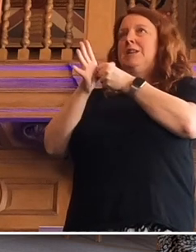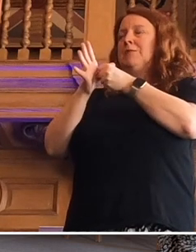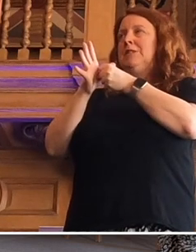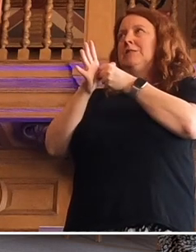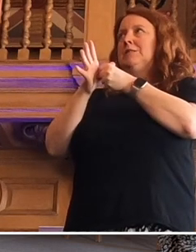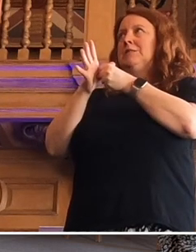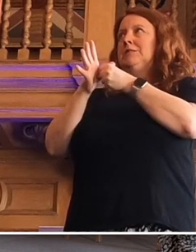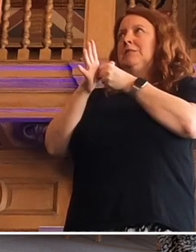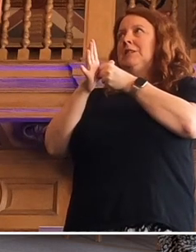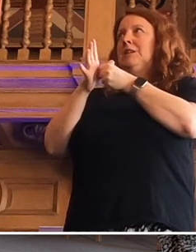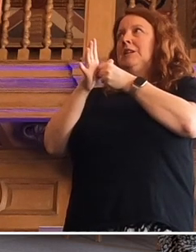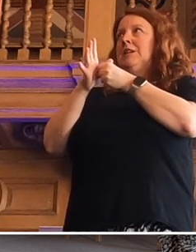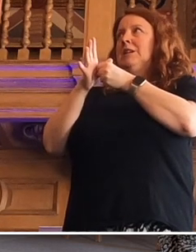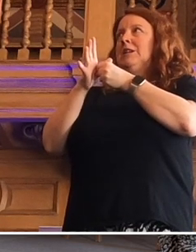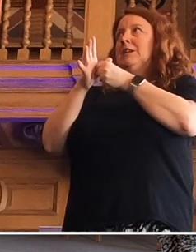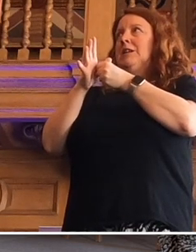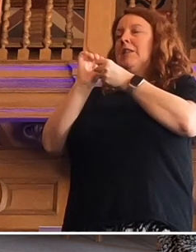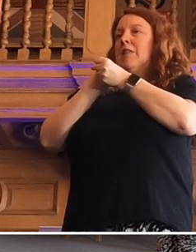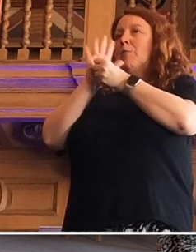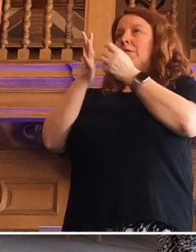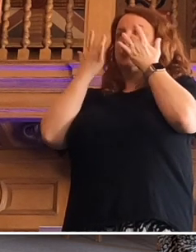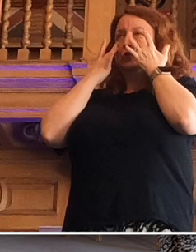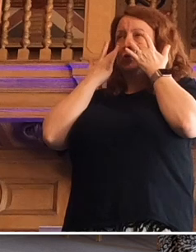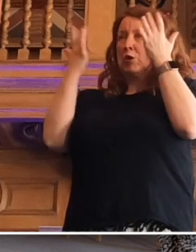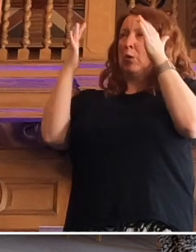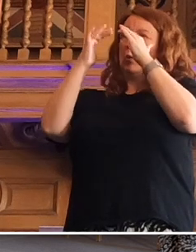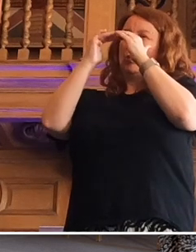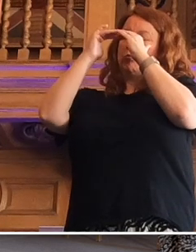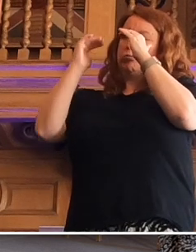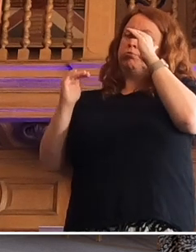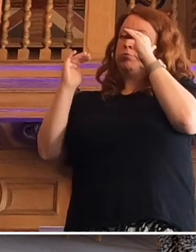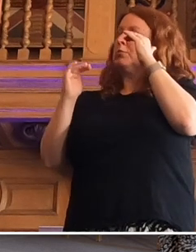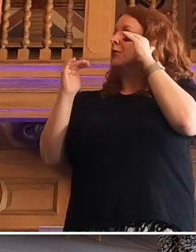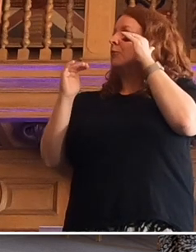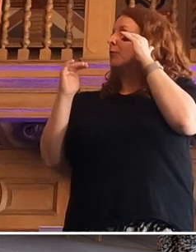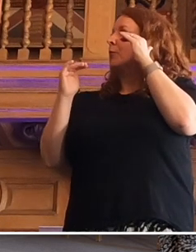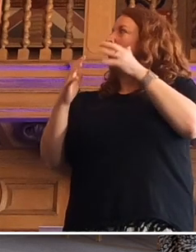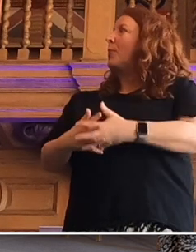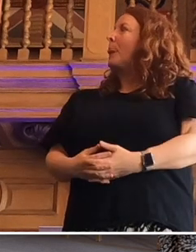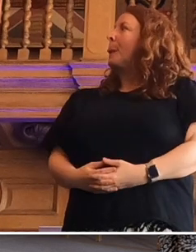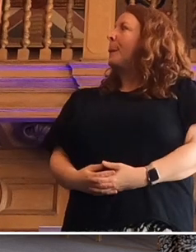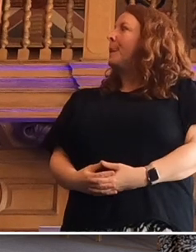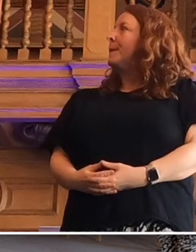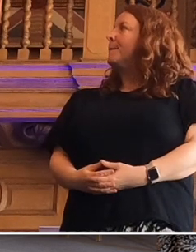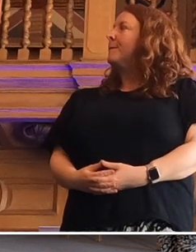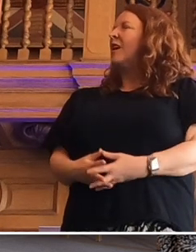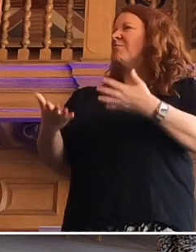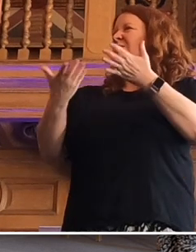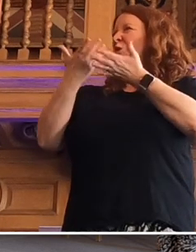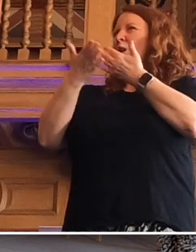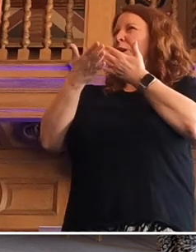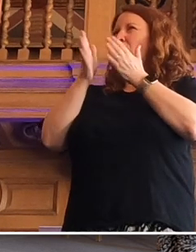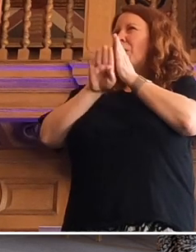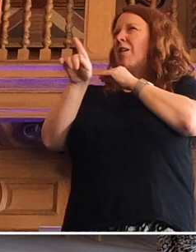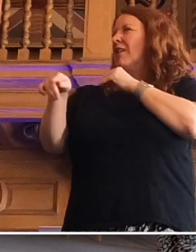And then the pandemic exposed those inequalities and amplified them. I won't say more about that